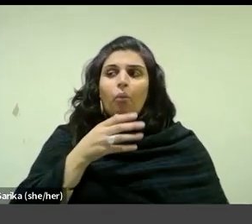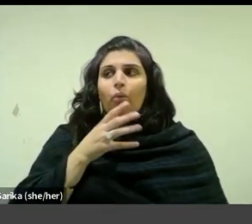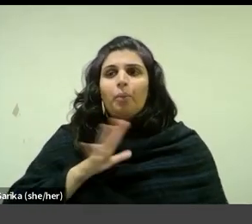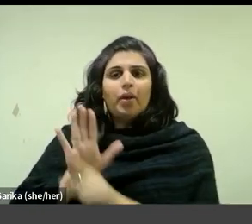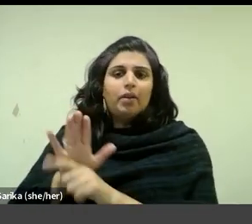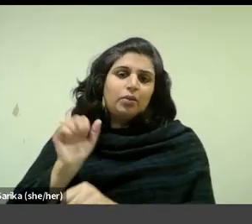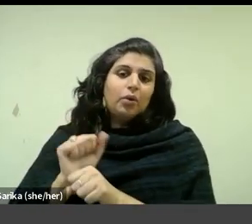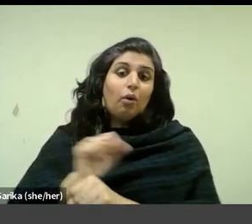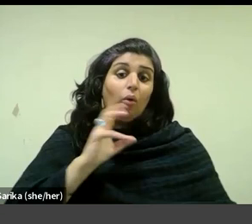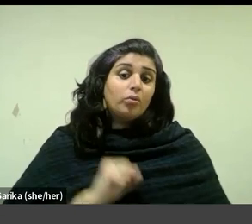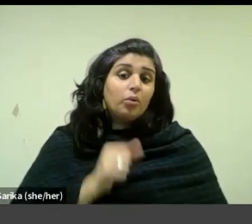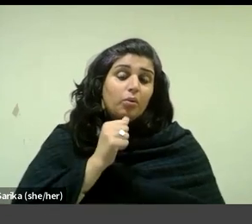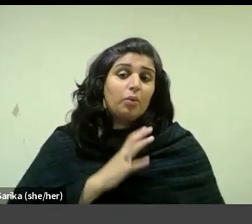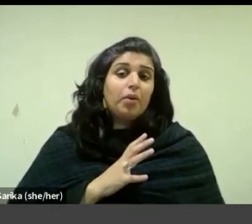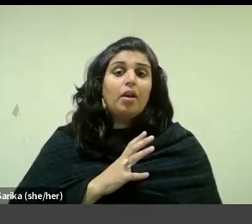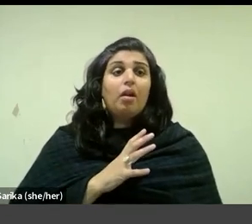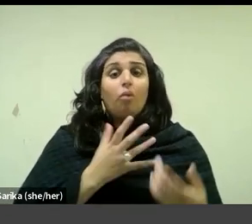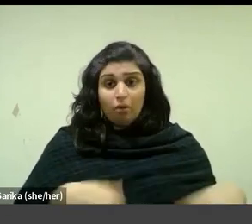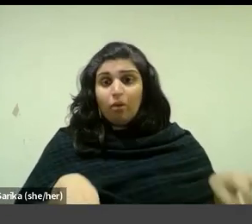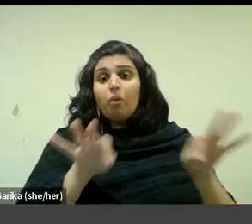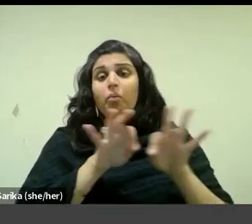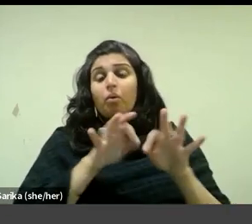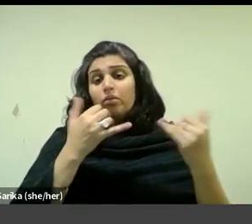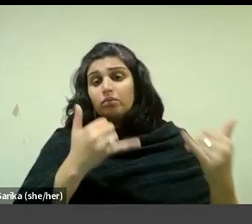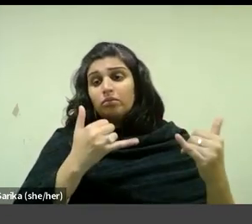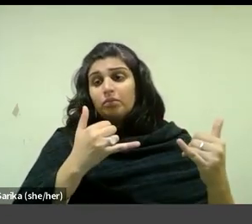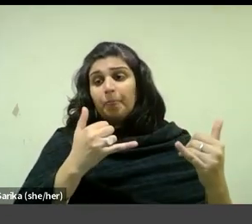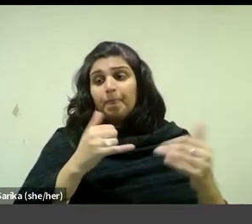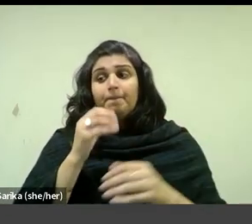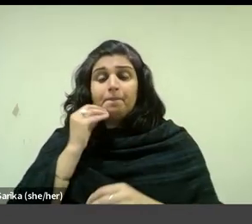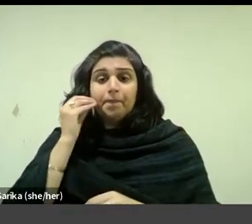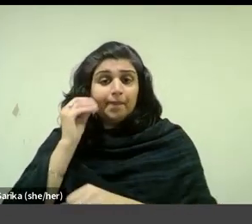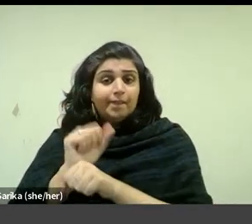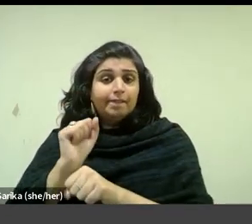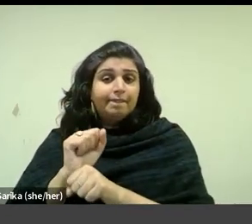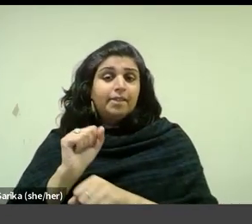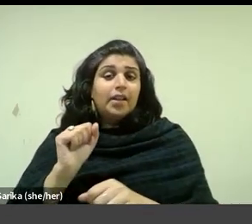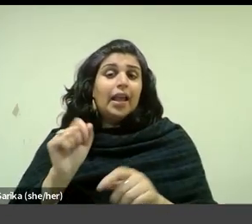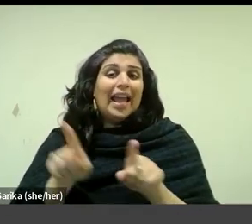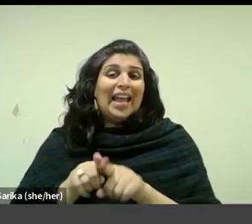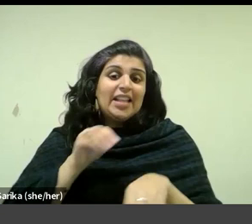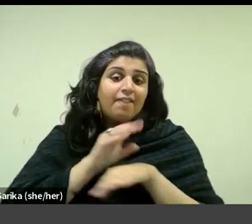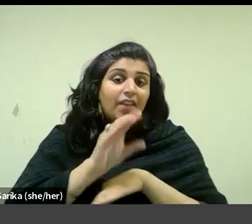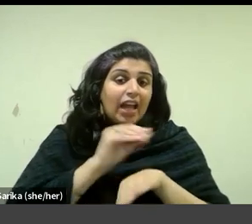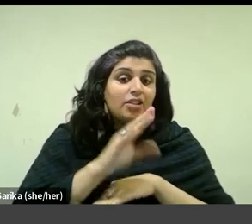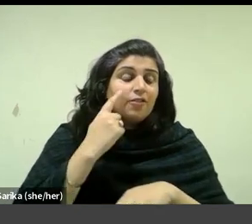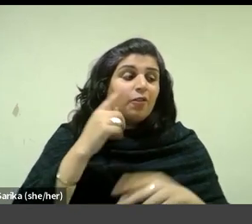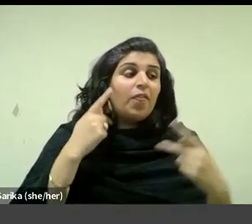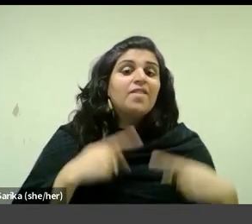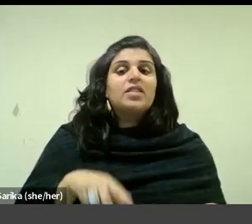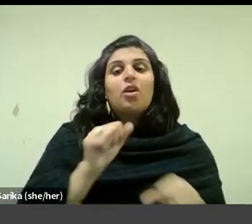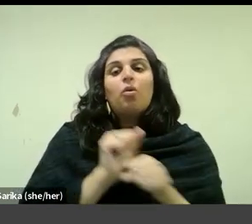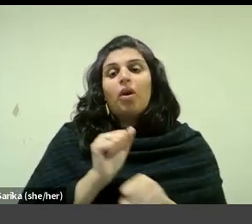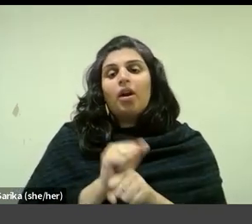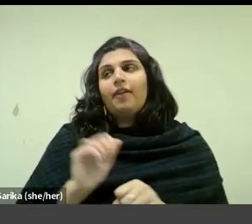Older women had a significant role to play in contemporaneous domestic economy manuals as advisors to the physical work of their